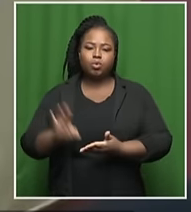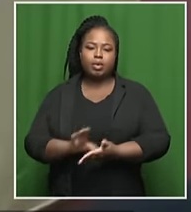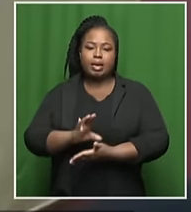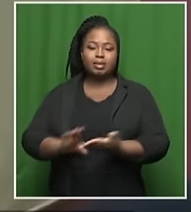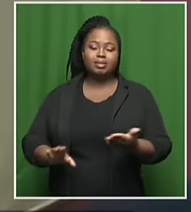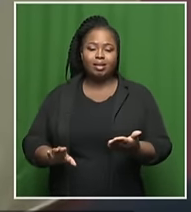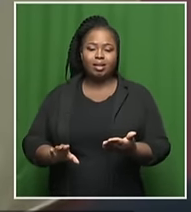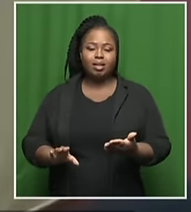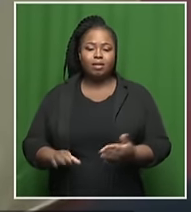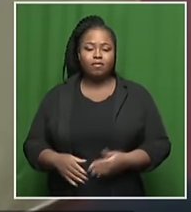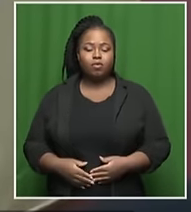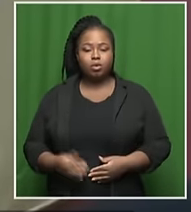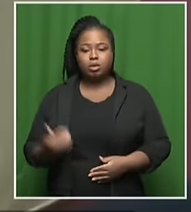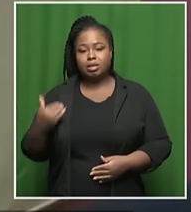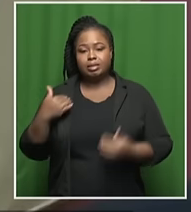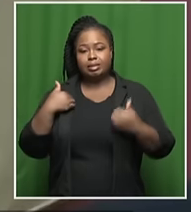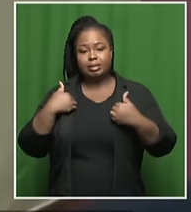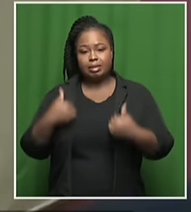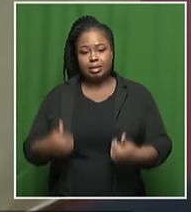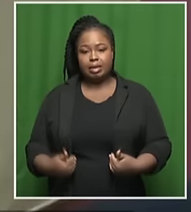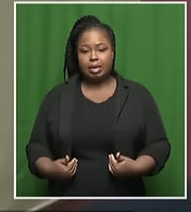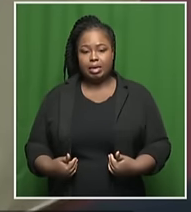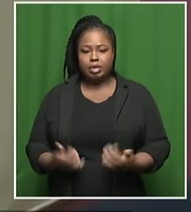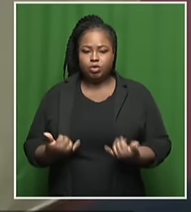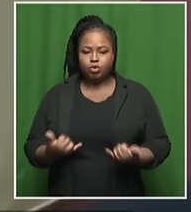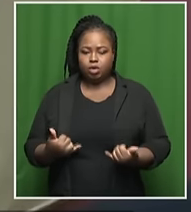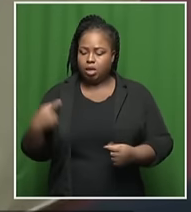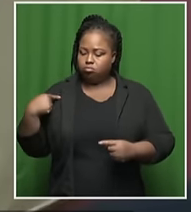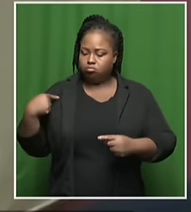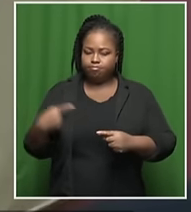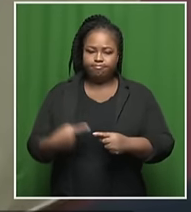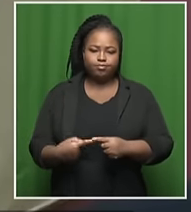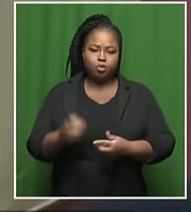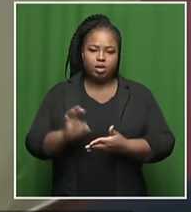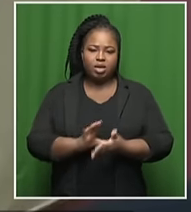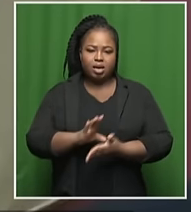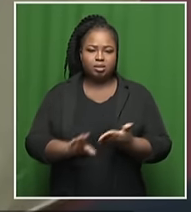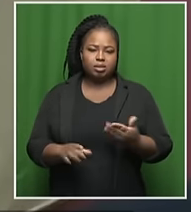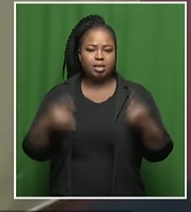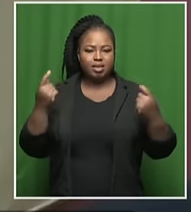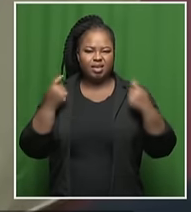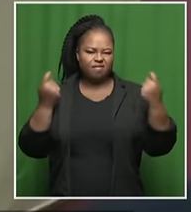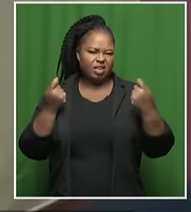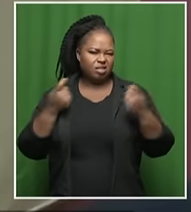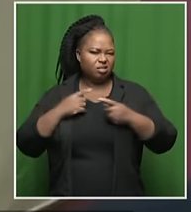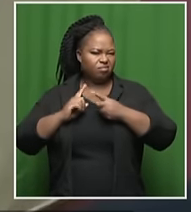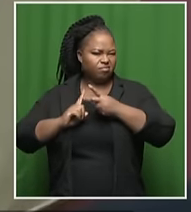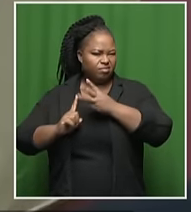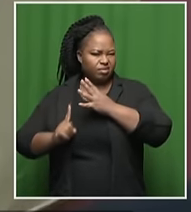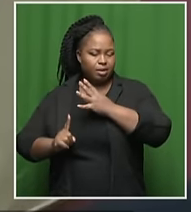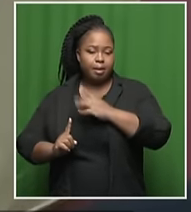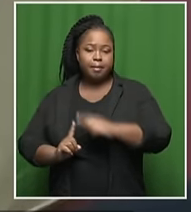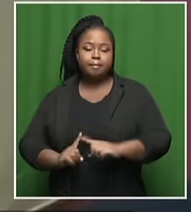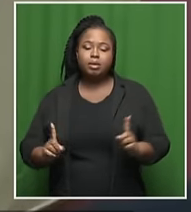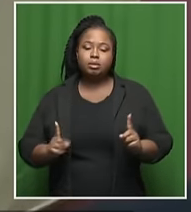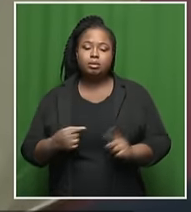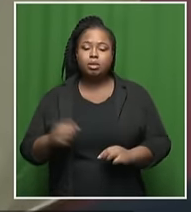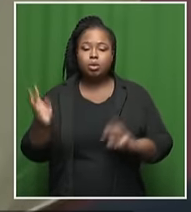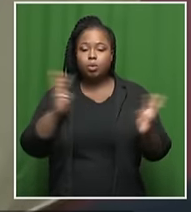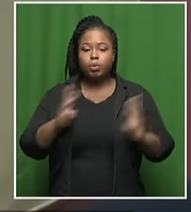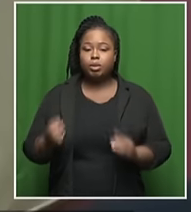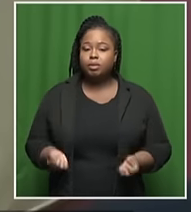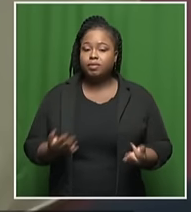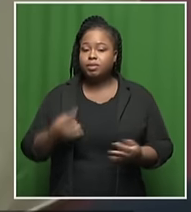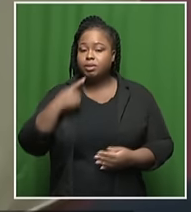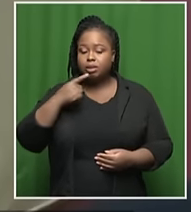Sunday and today, any outdoor events that were to take place. But the weather services models are telling us that by the